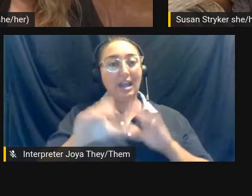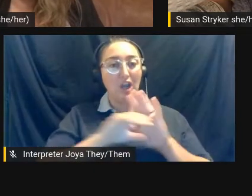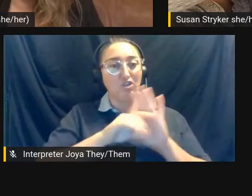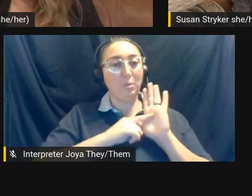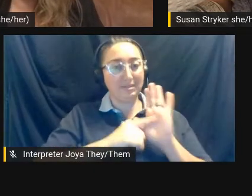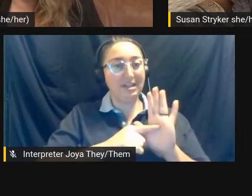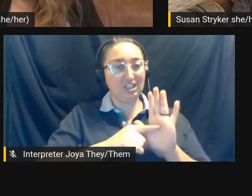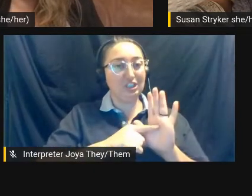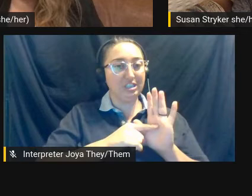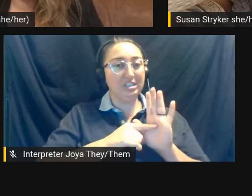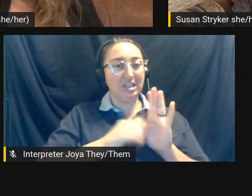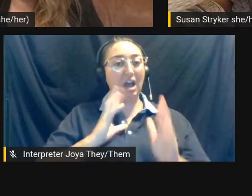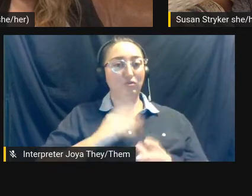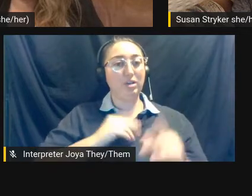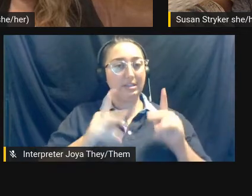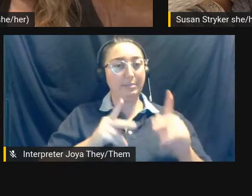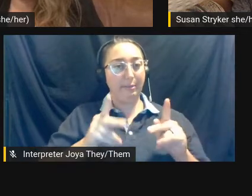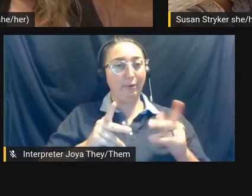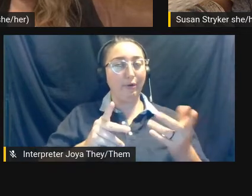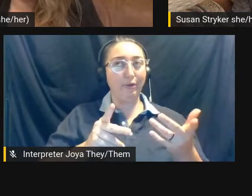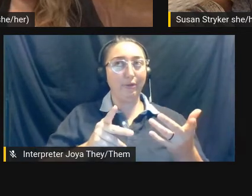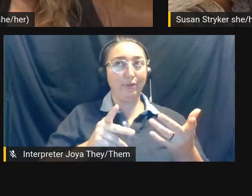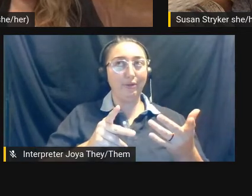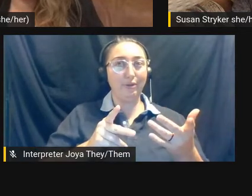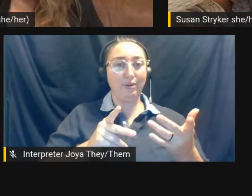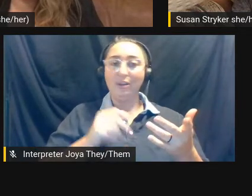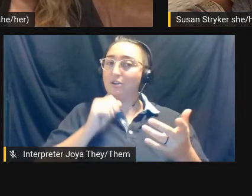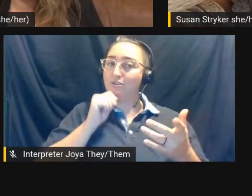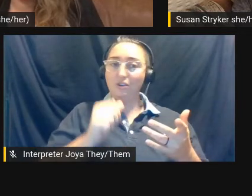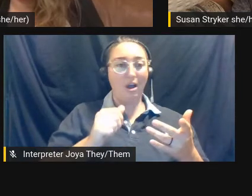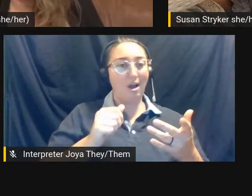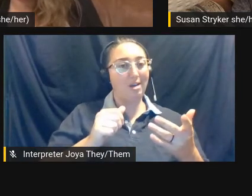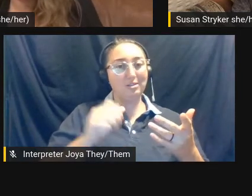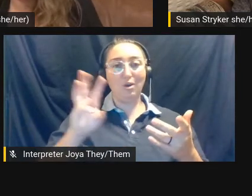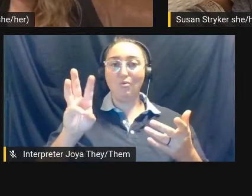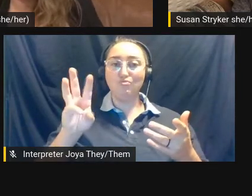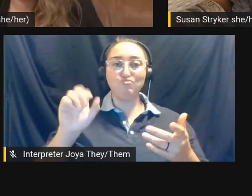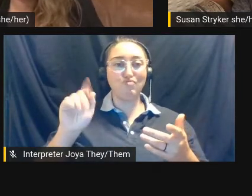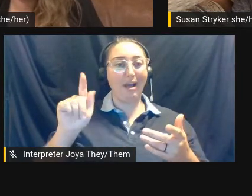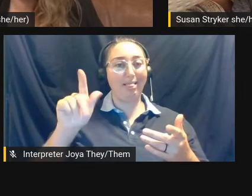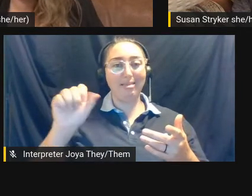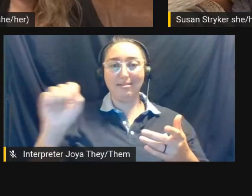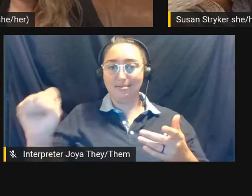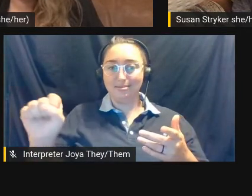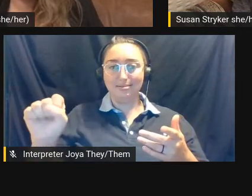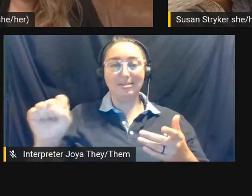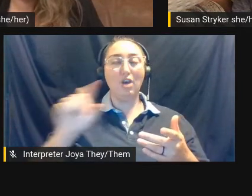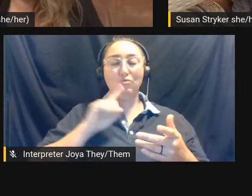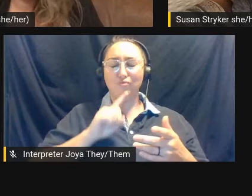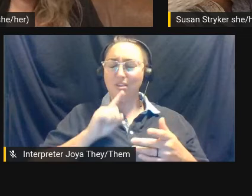trans people that are not reckless, there's, like, a heavy responsibility there.